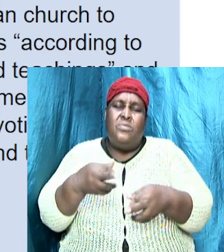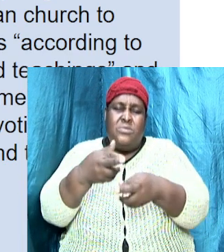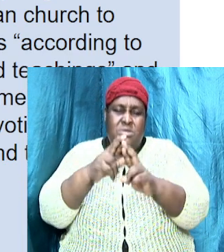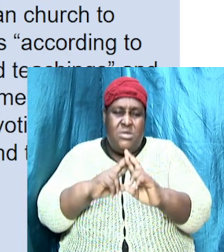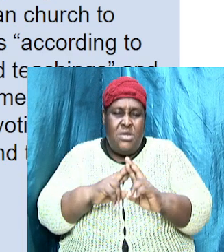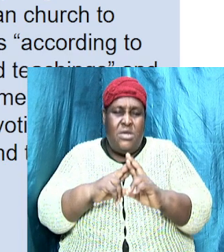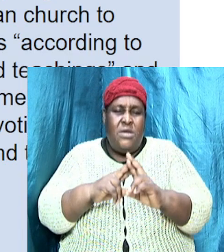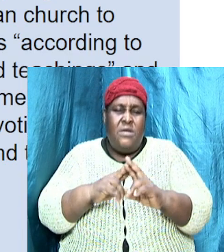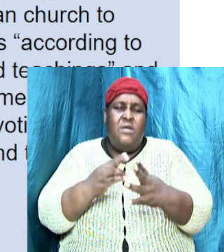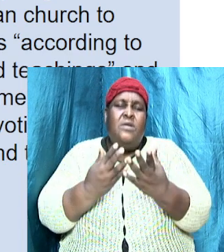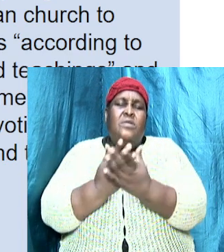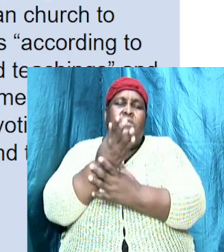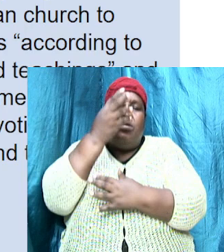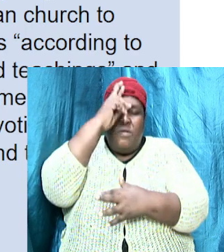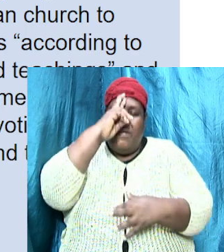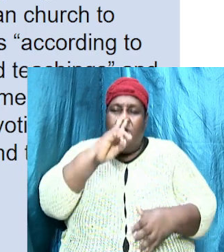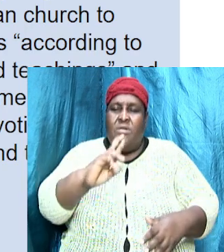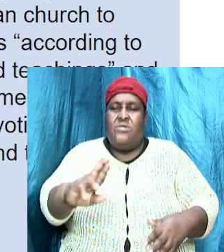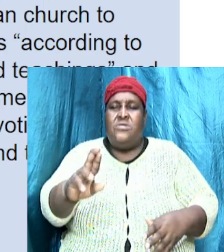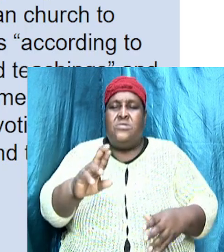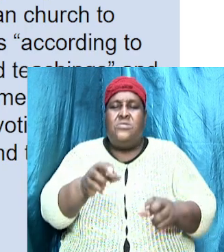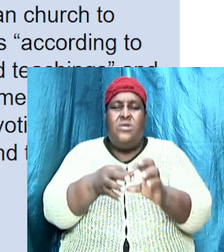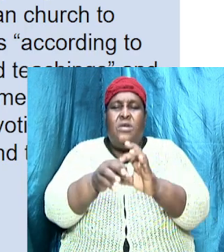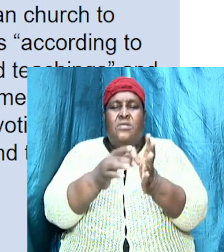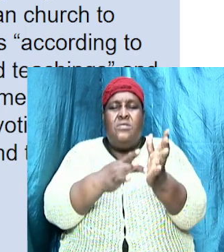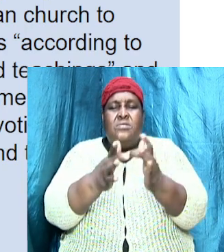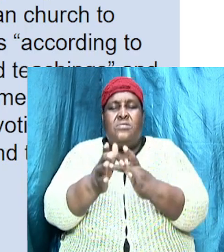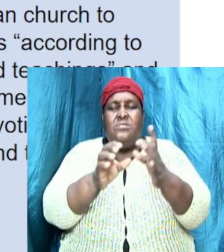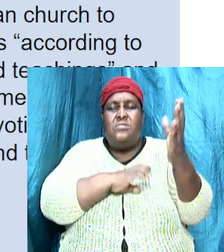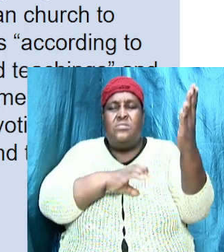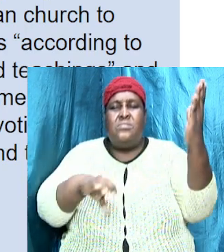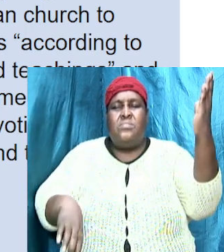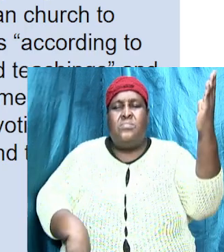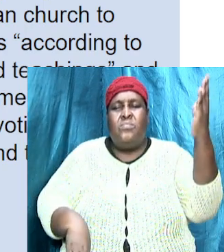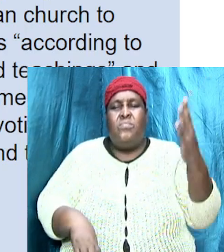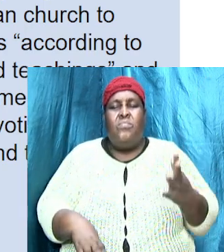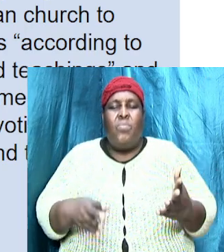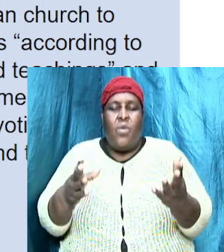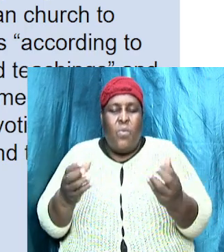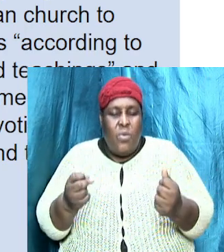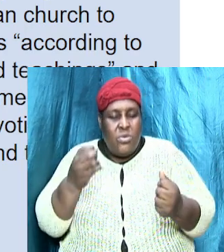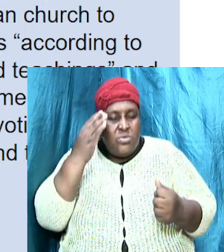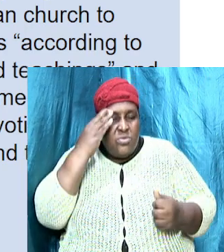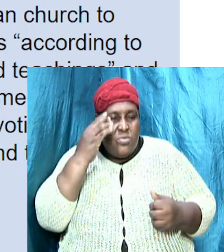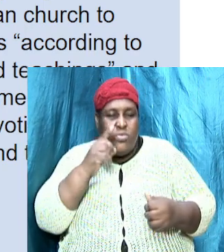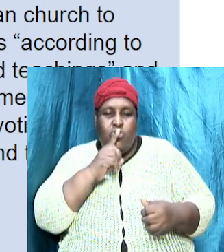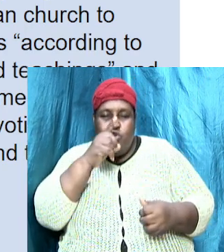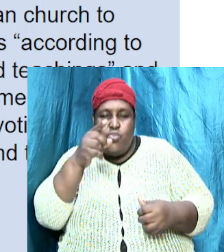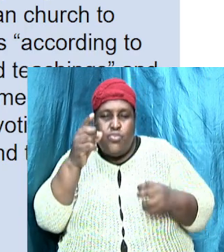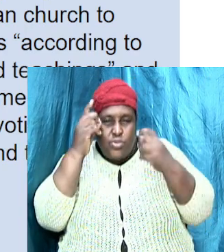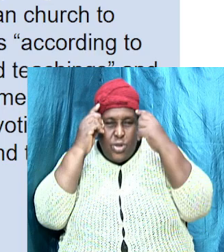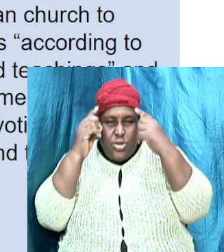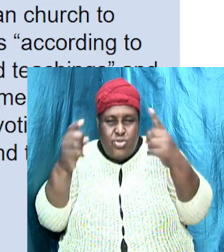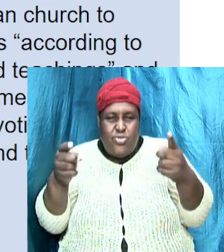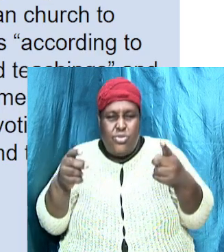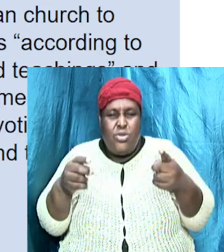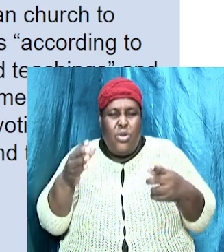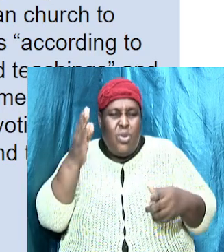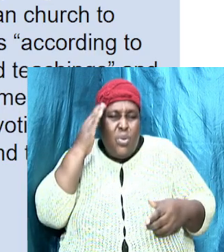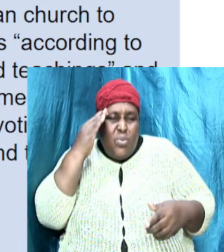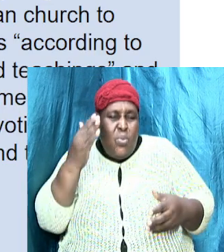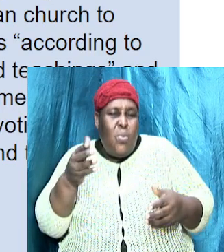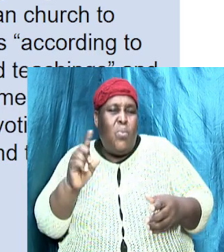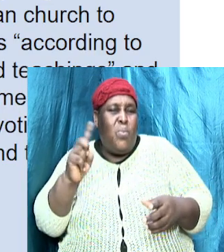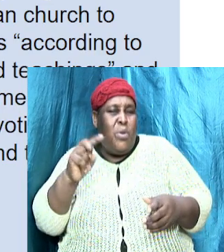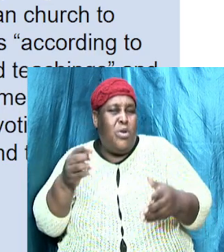of Jesus Christ. So we said that if you want to know true doctrine, you must look where it originates from. This apostle's